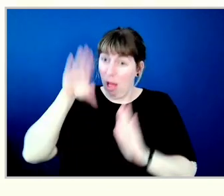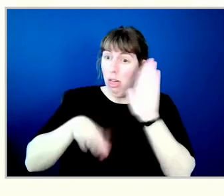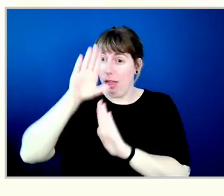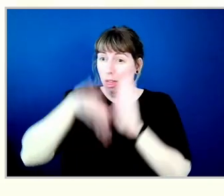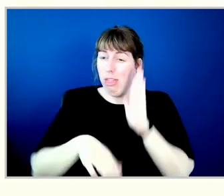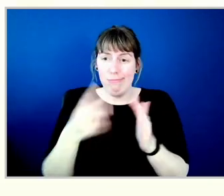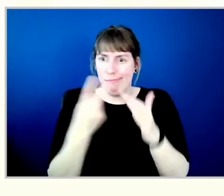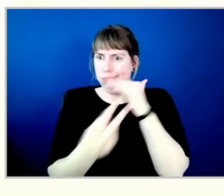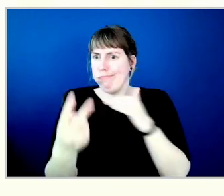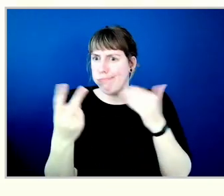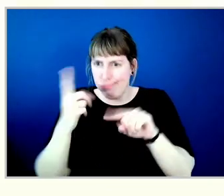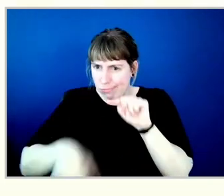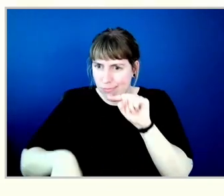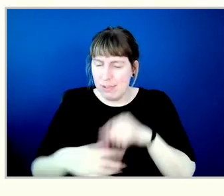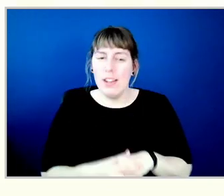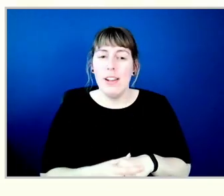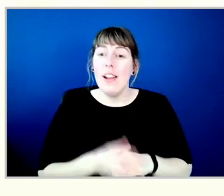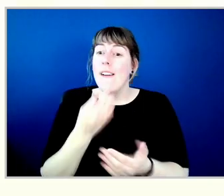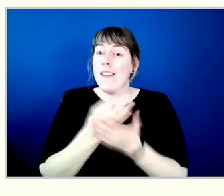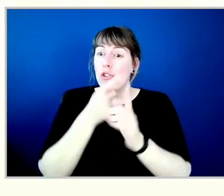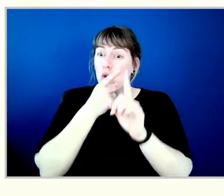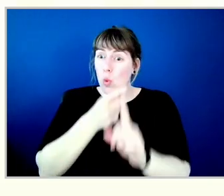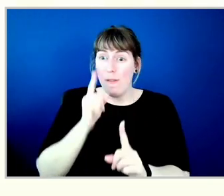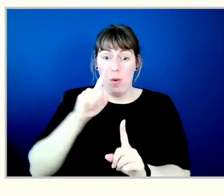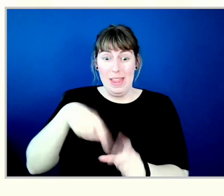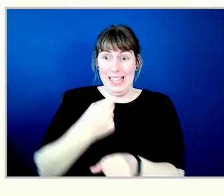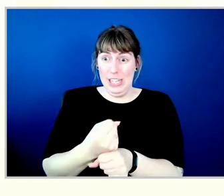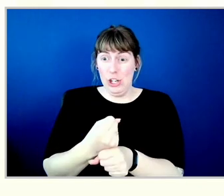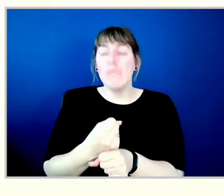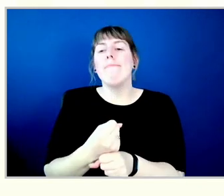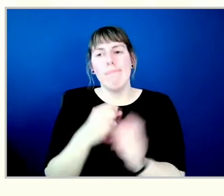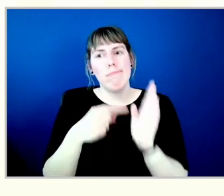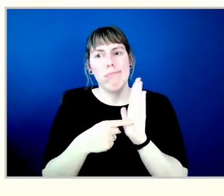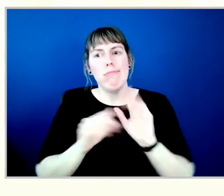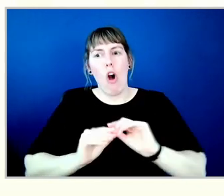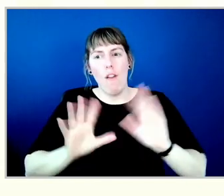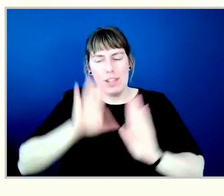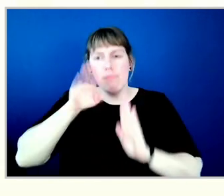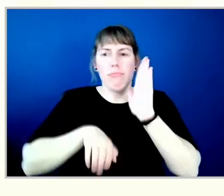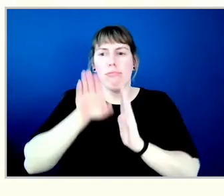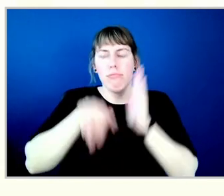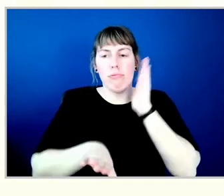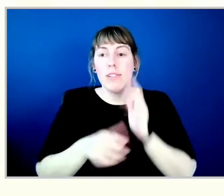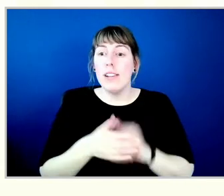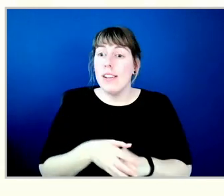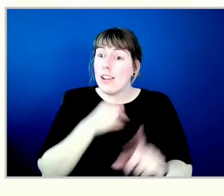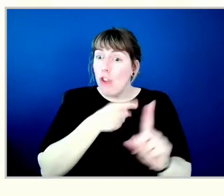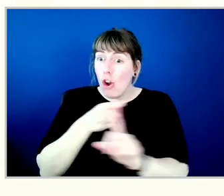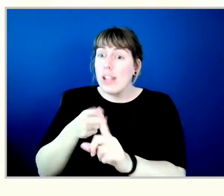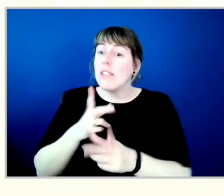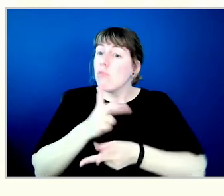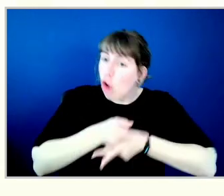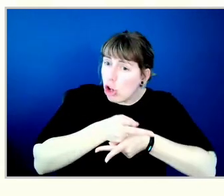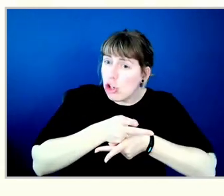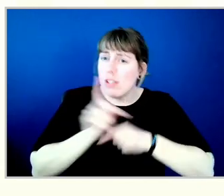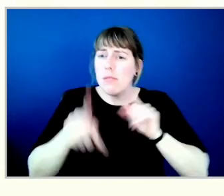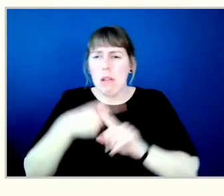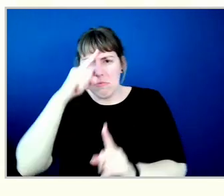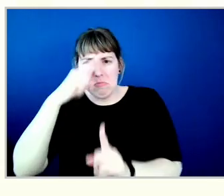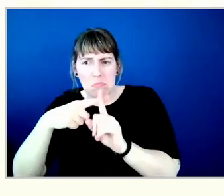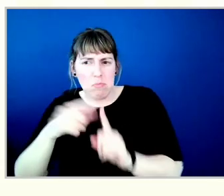The financial performance targets we set for this year reflect this. These targets are both cautious and optimistic.